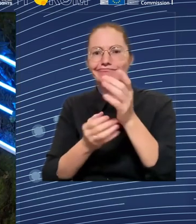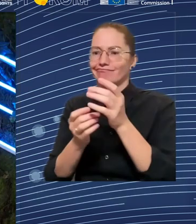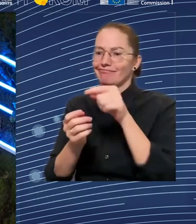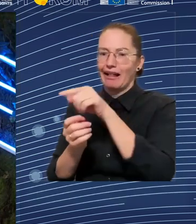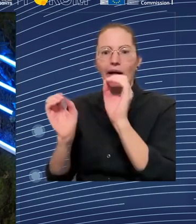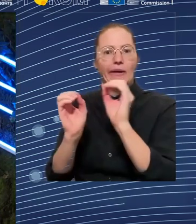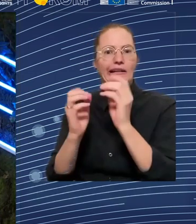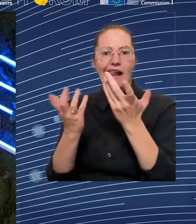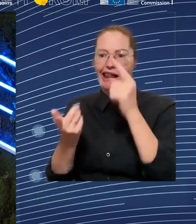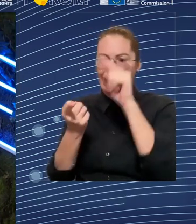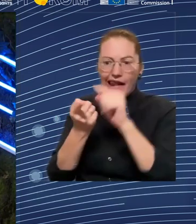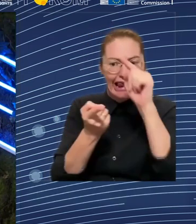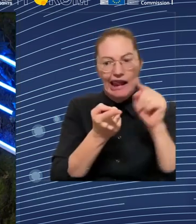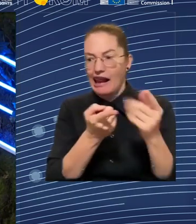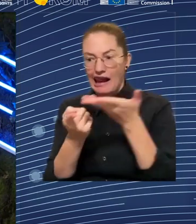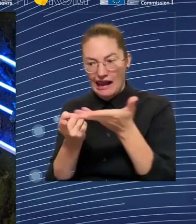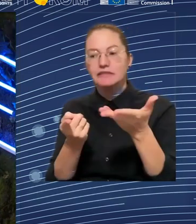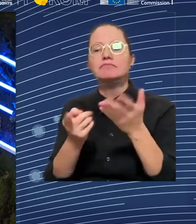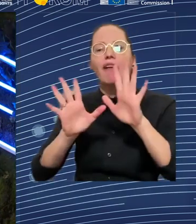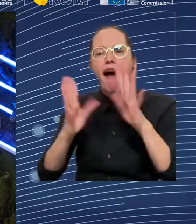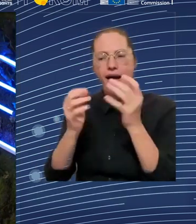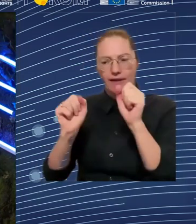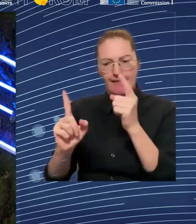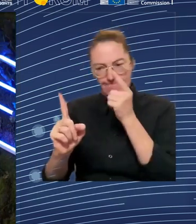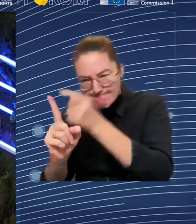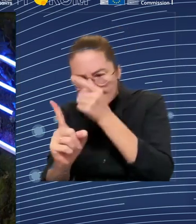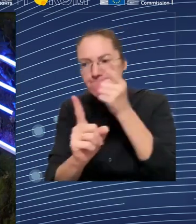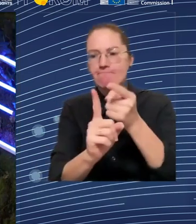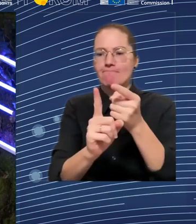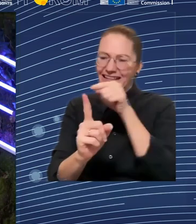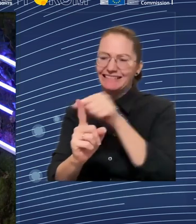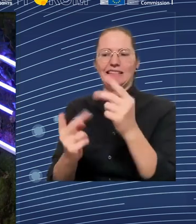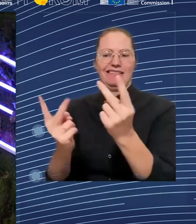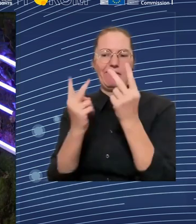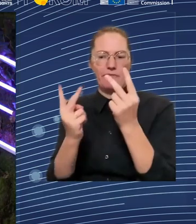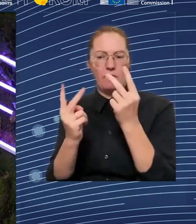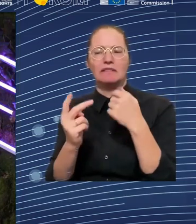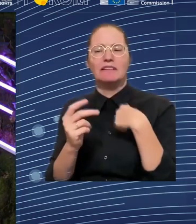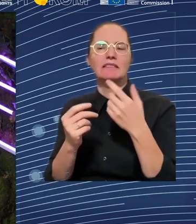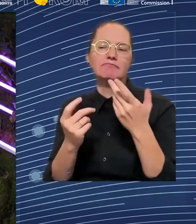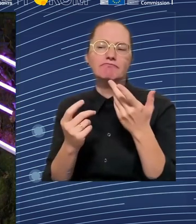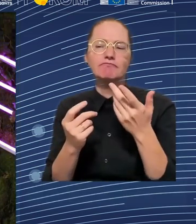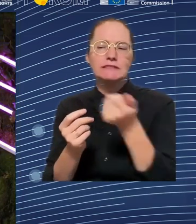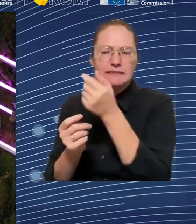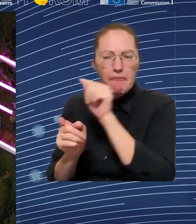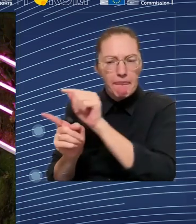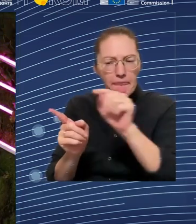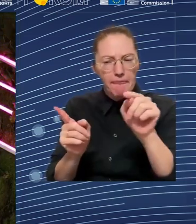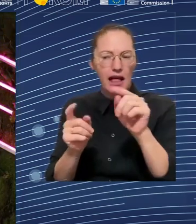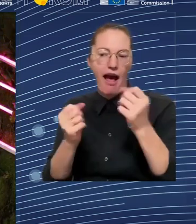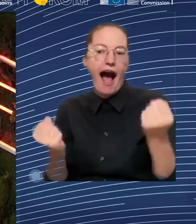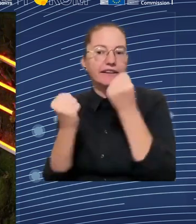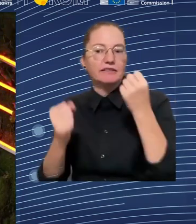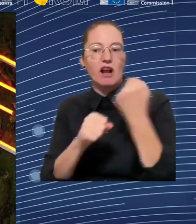other solutions or other approaches to address those shortages? Can you maybe think of other promising